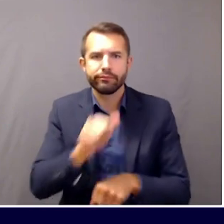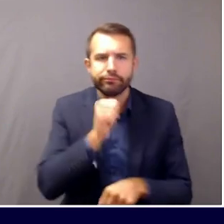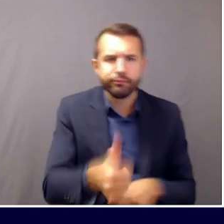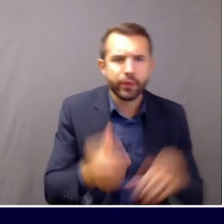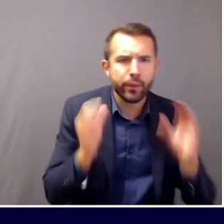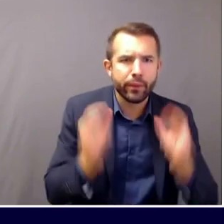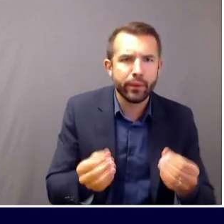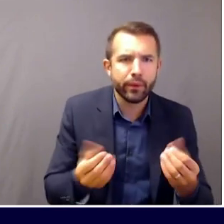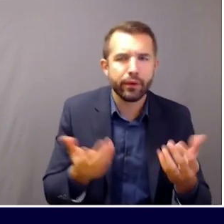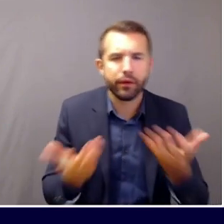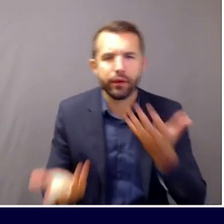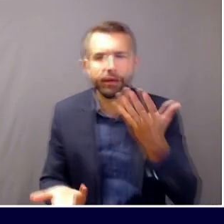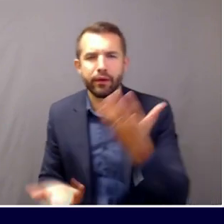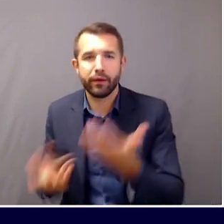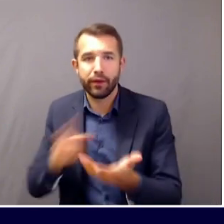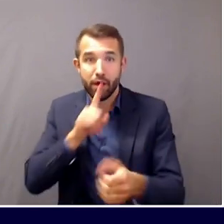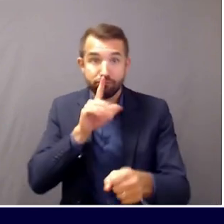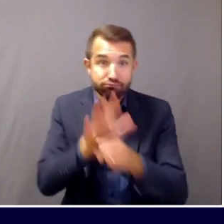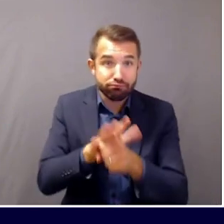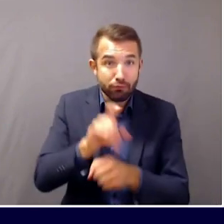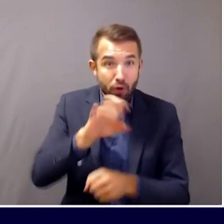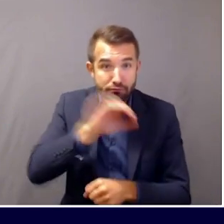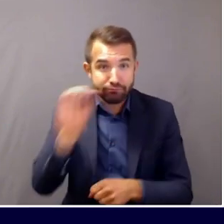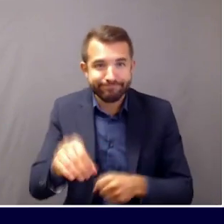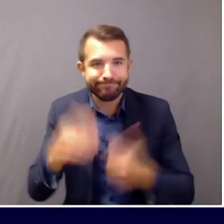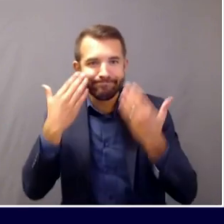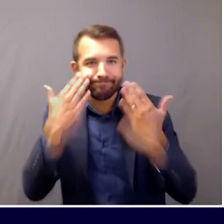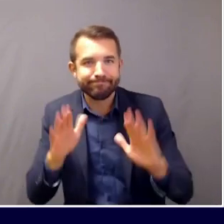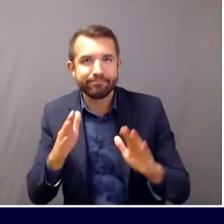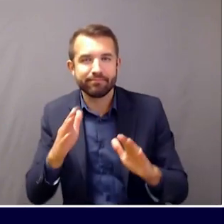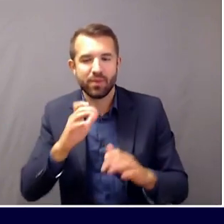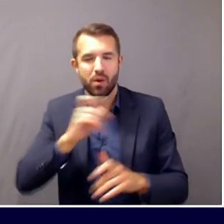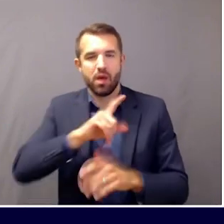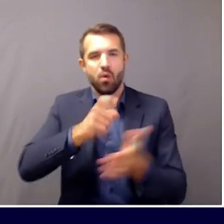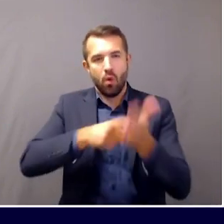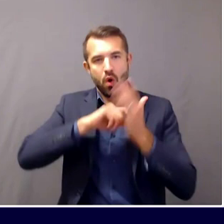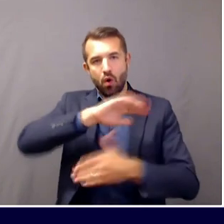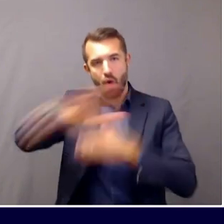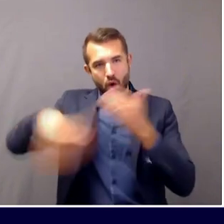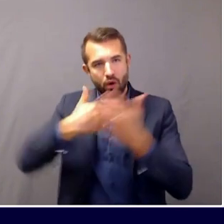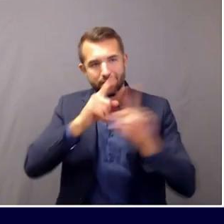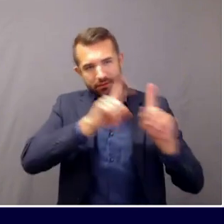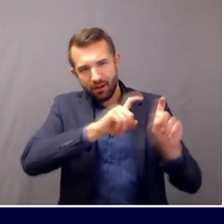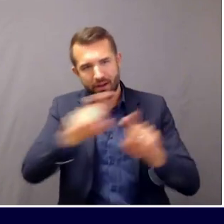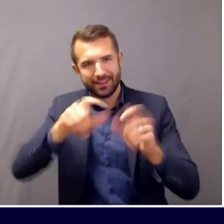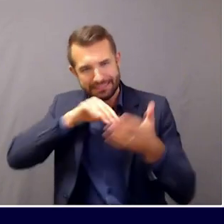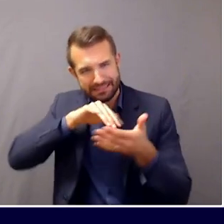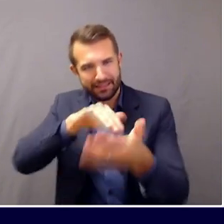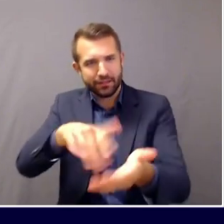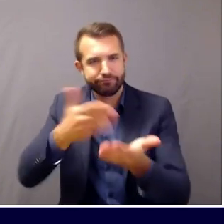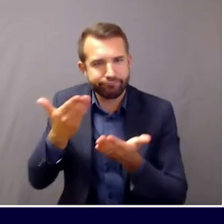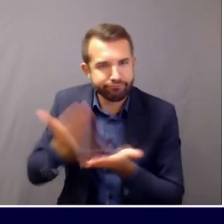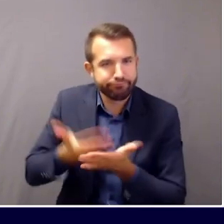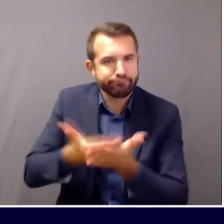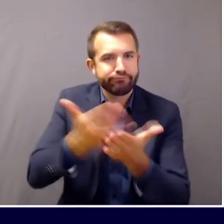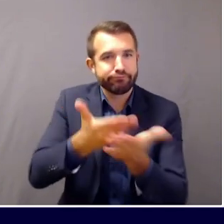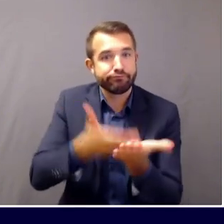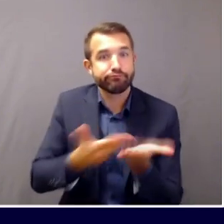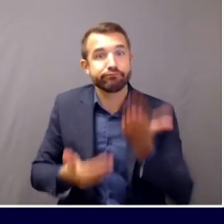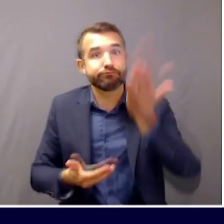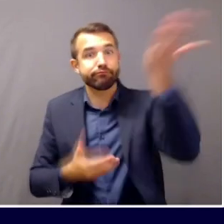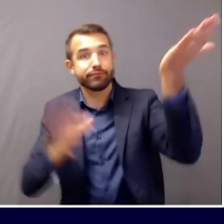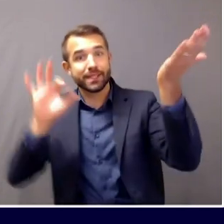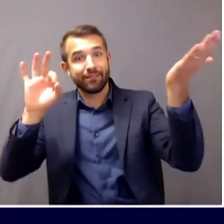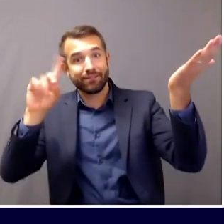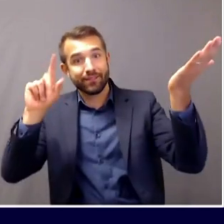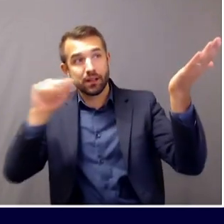Really what we need to see is the full array of testing data that would be submitted to FDA. Of course, as your question noted, Joe, that